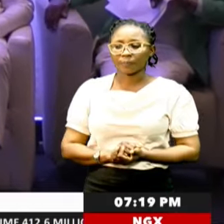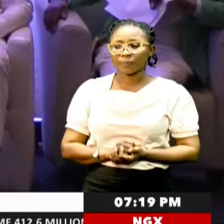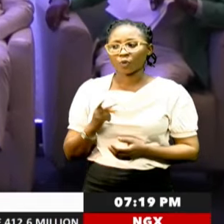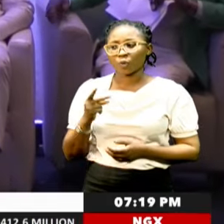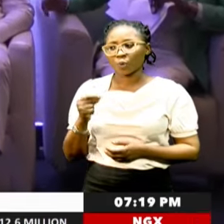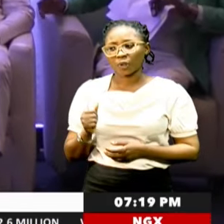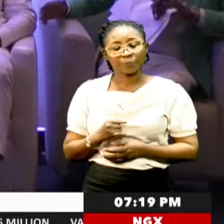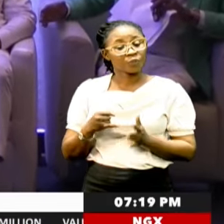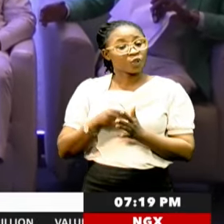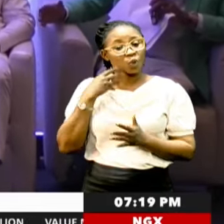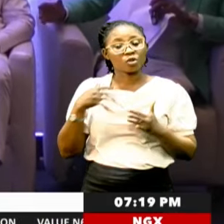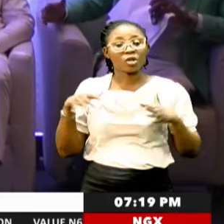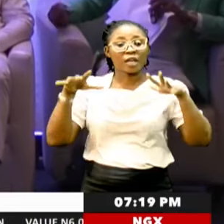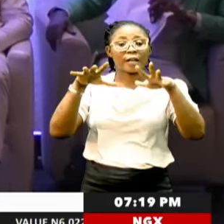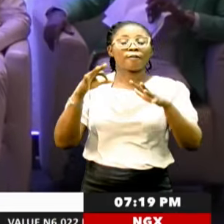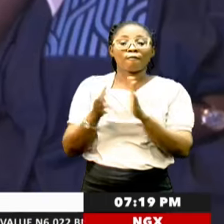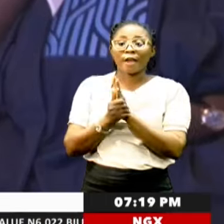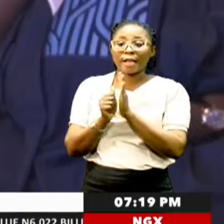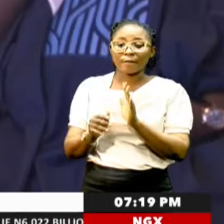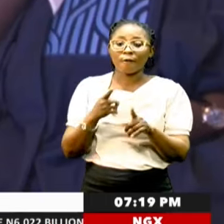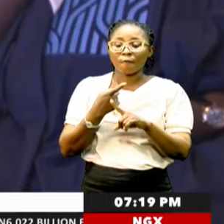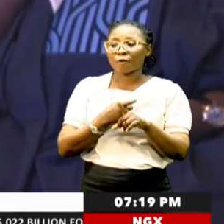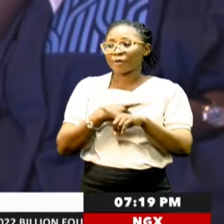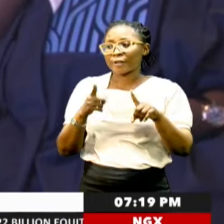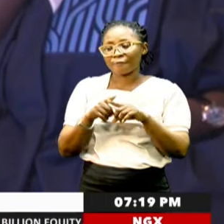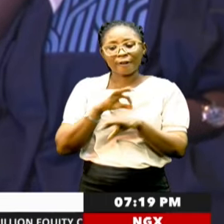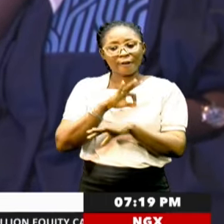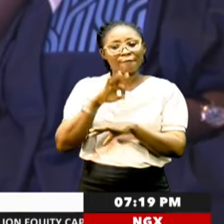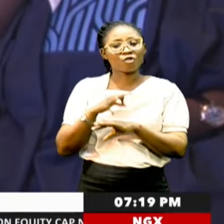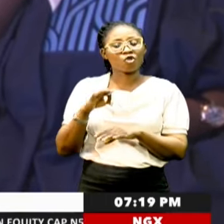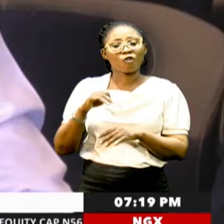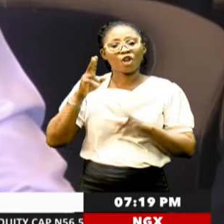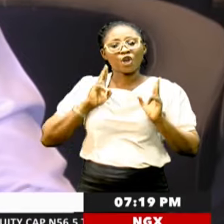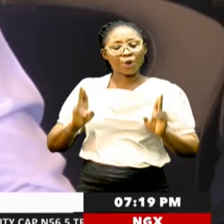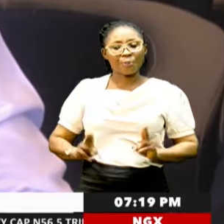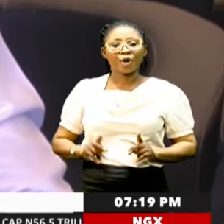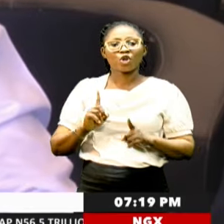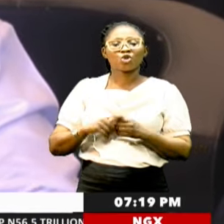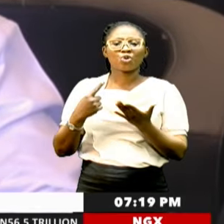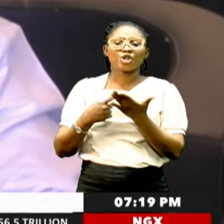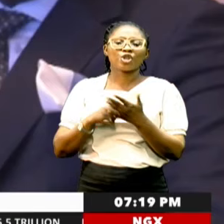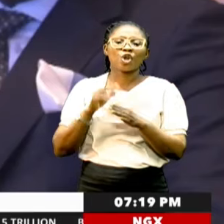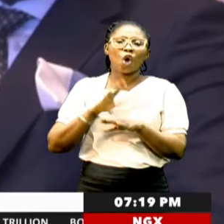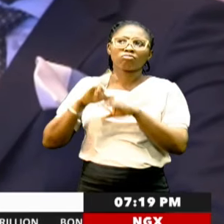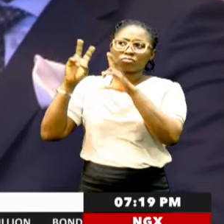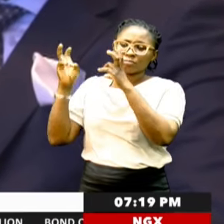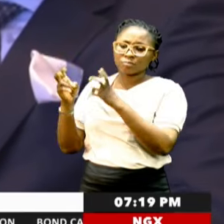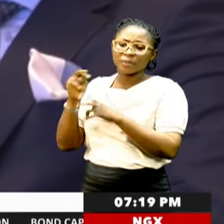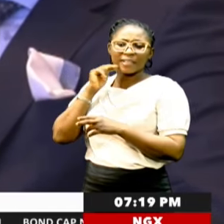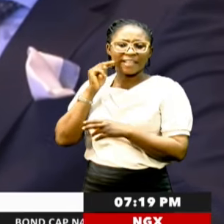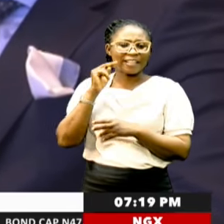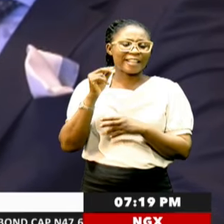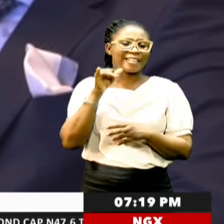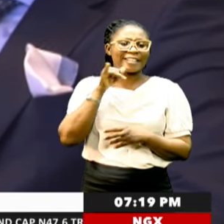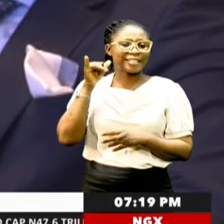It was a gathering of experts from different fields of human endeavor to deliberate on the theme Nigeria